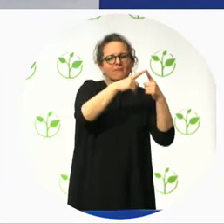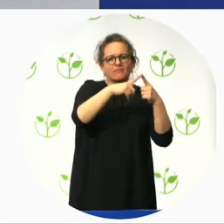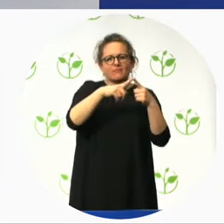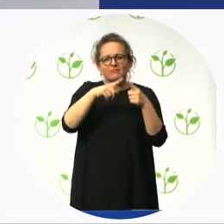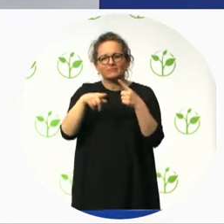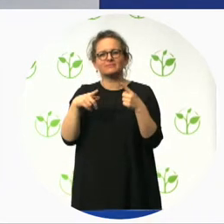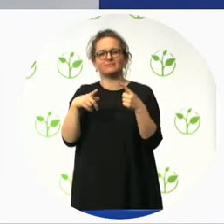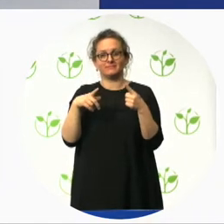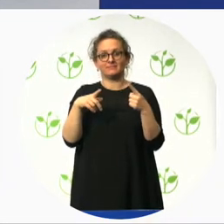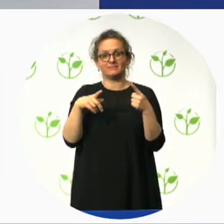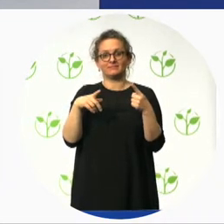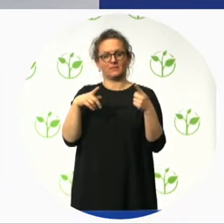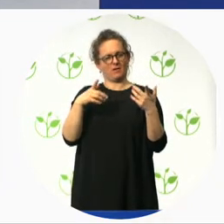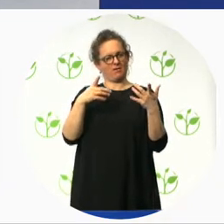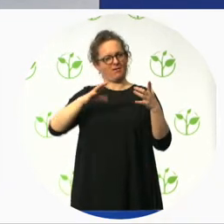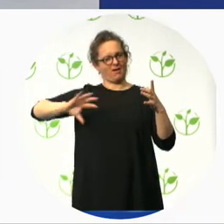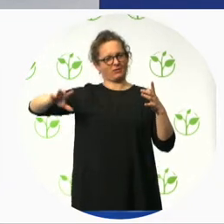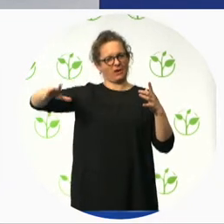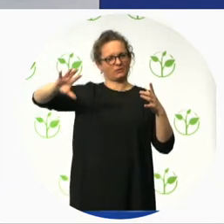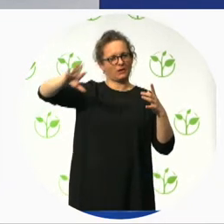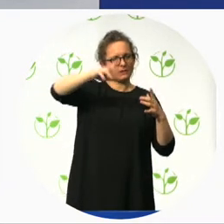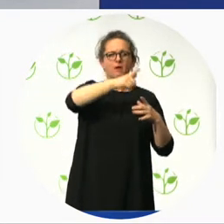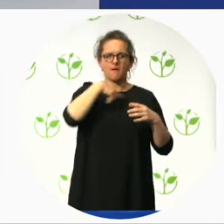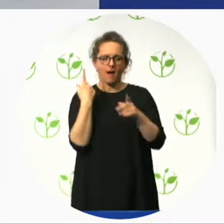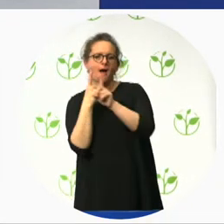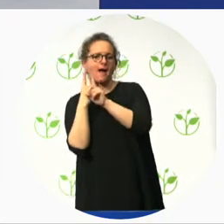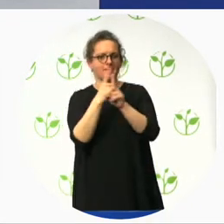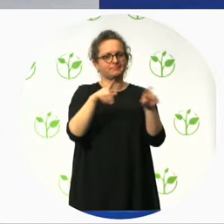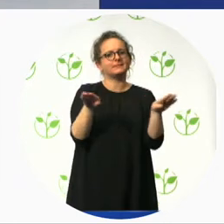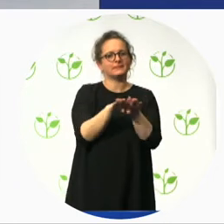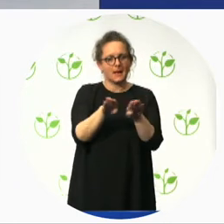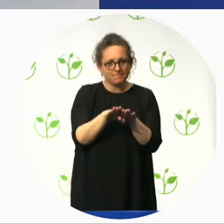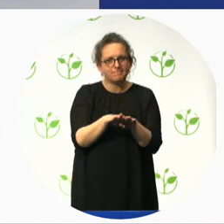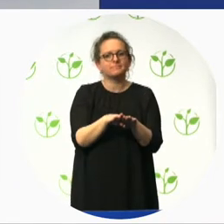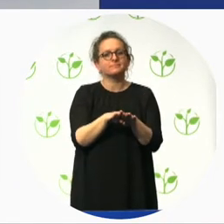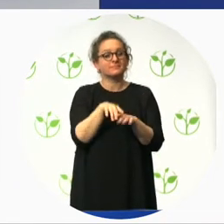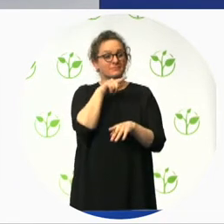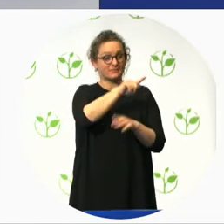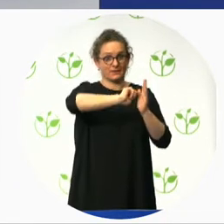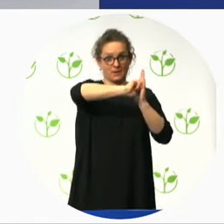consideration which created a very inclusive project or sorry, inclusive process.